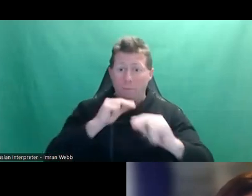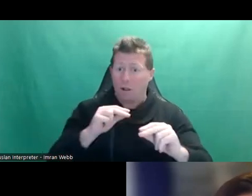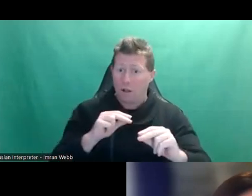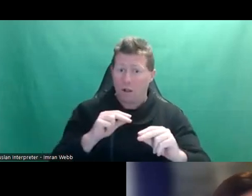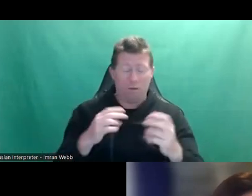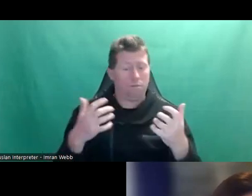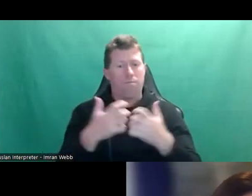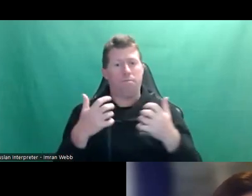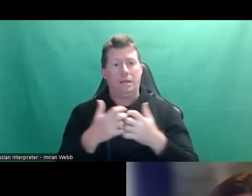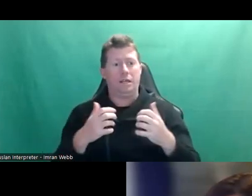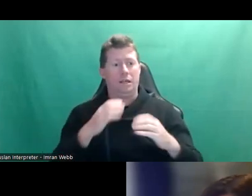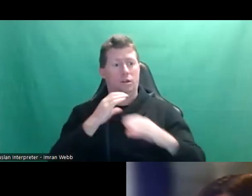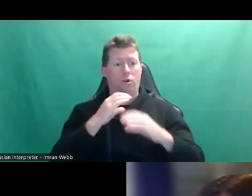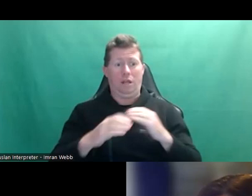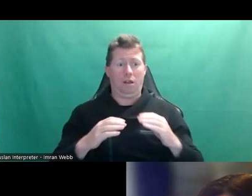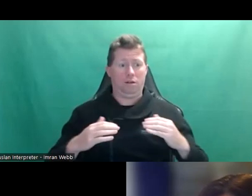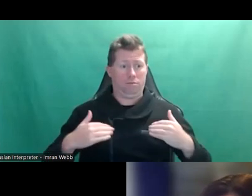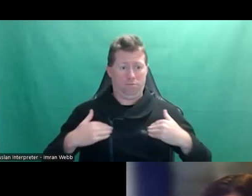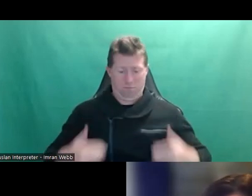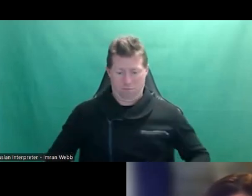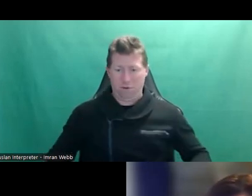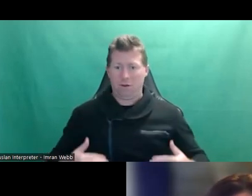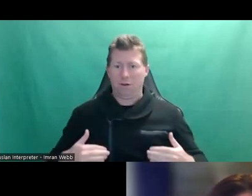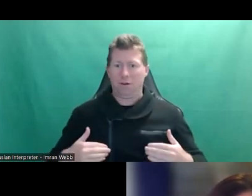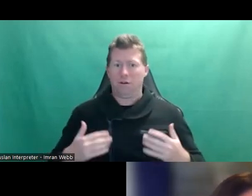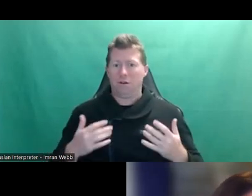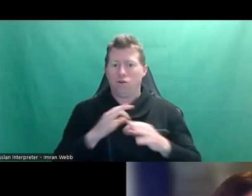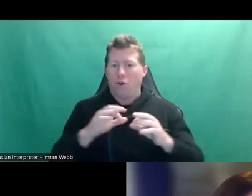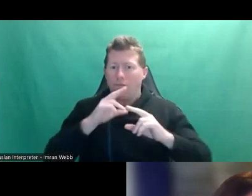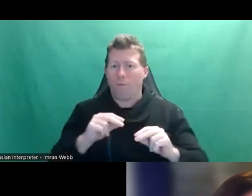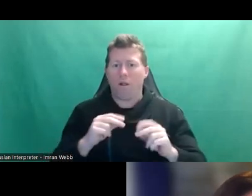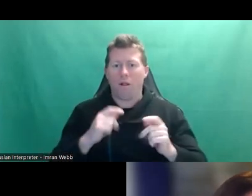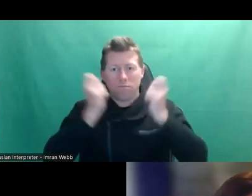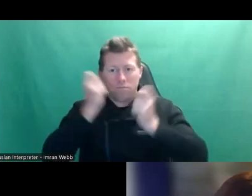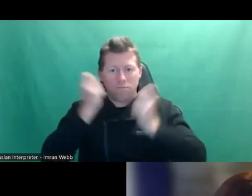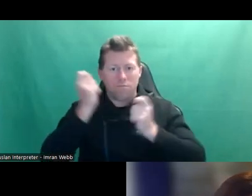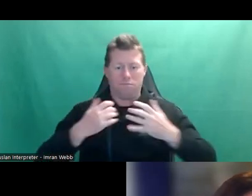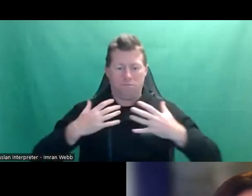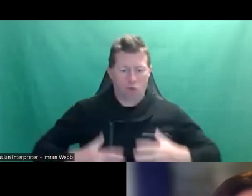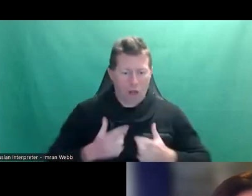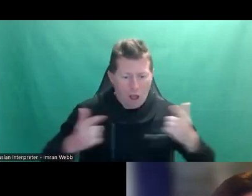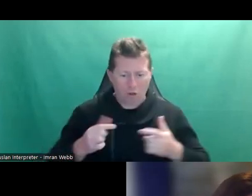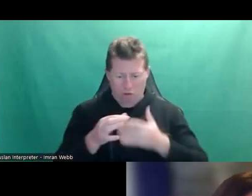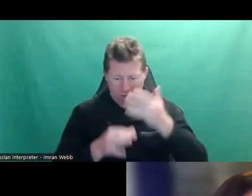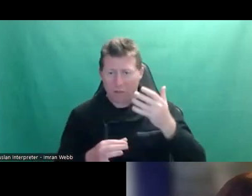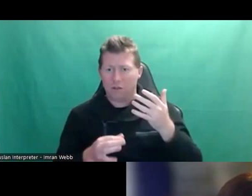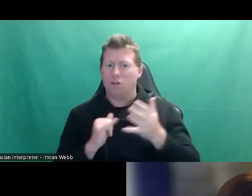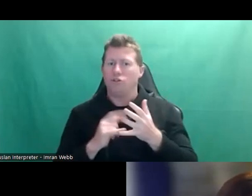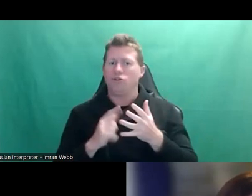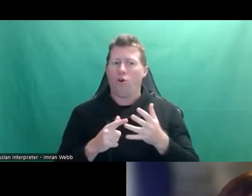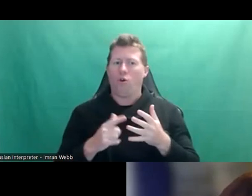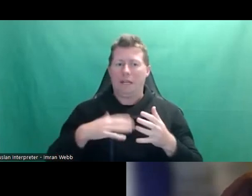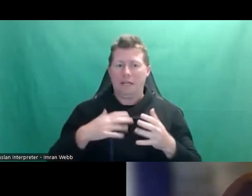communication is nonverbal. So people have to find ways to both listen, to observe and to